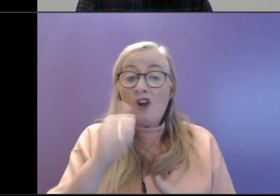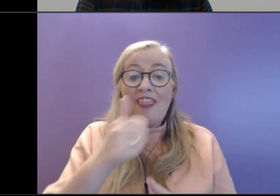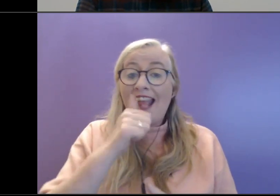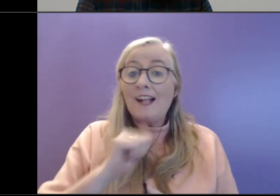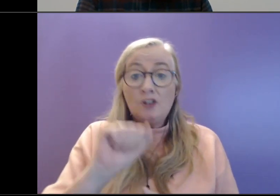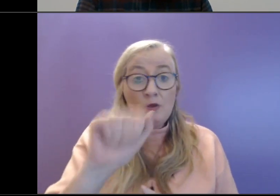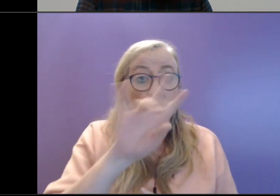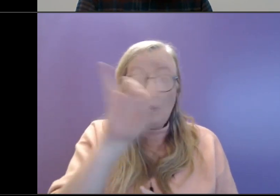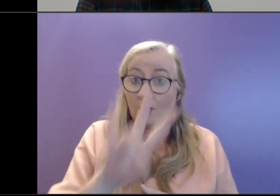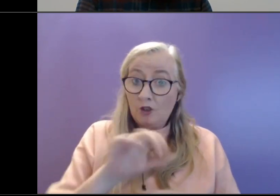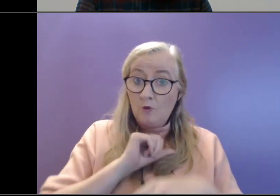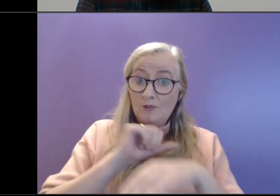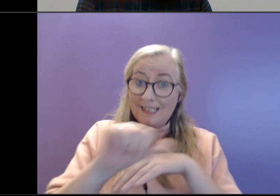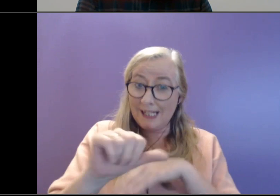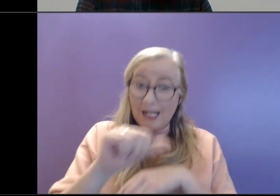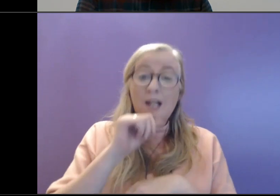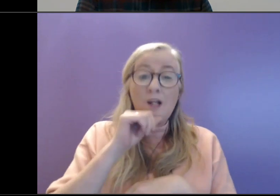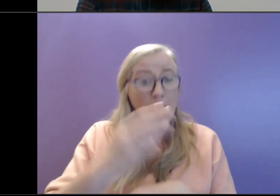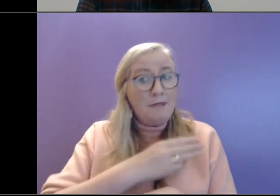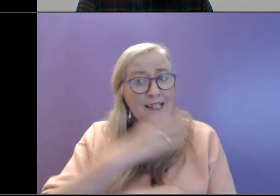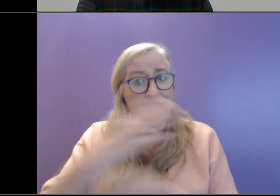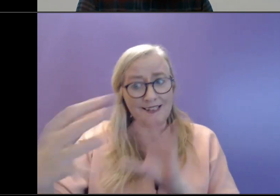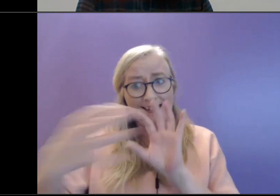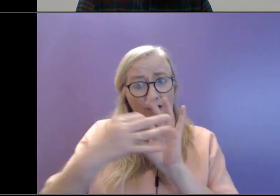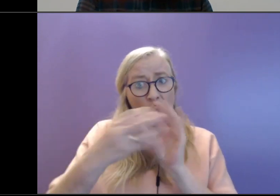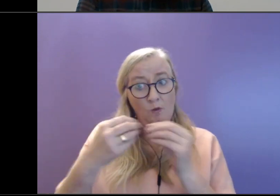please do get in touch with us that way.